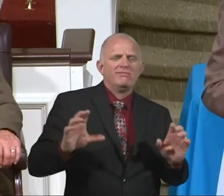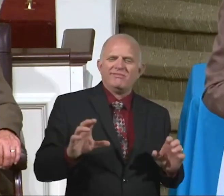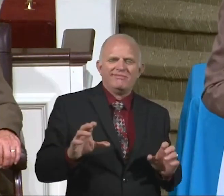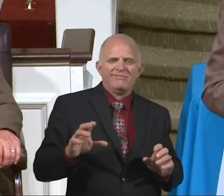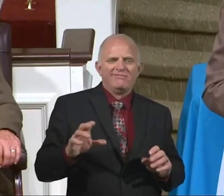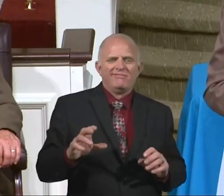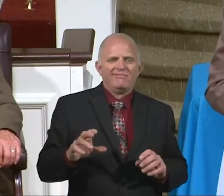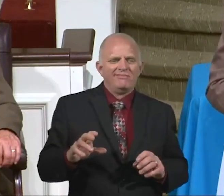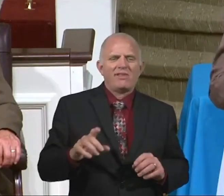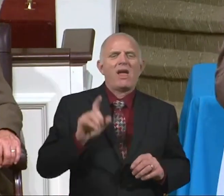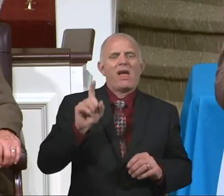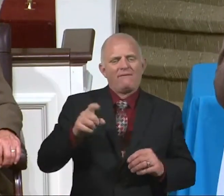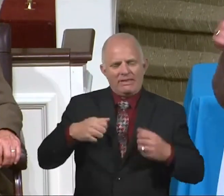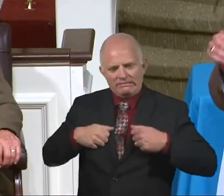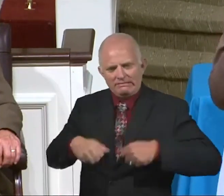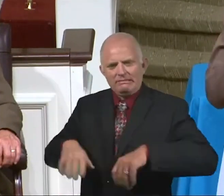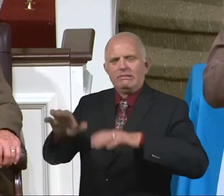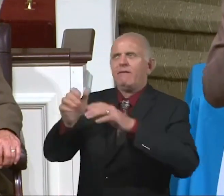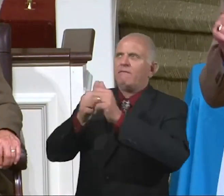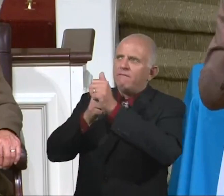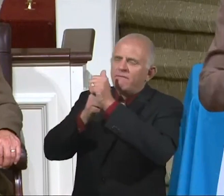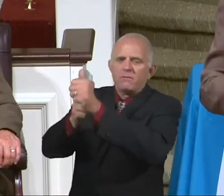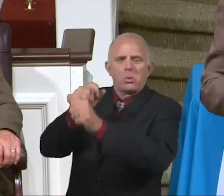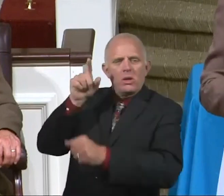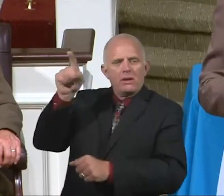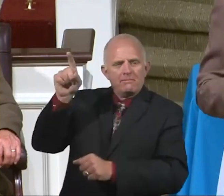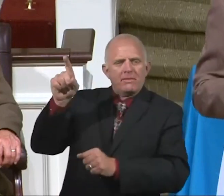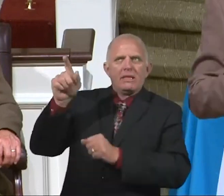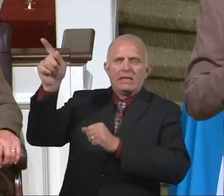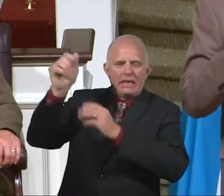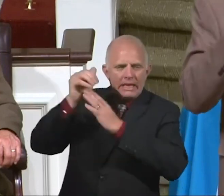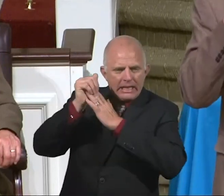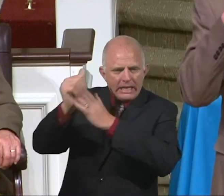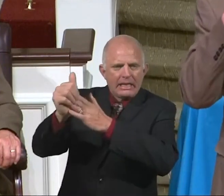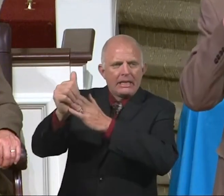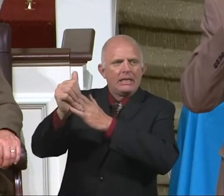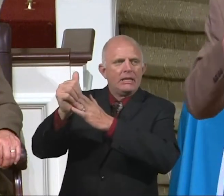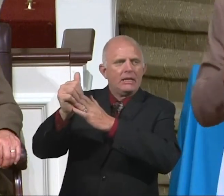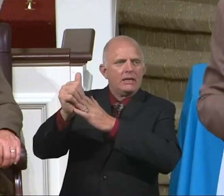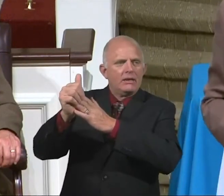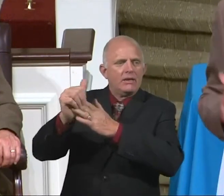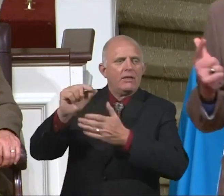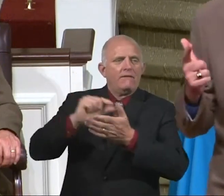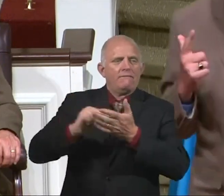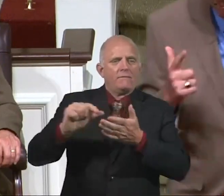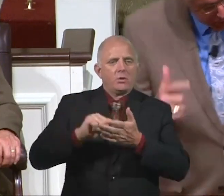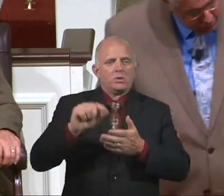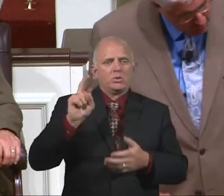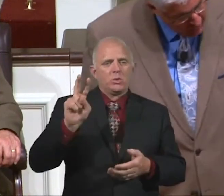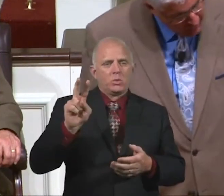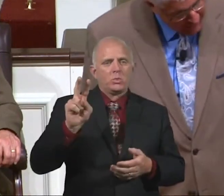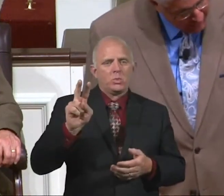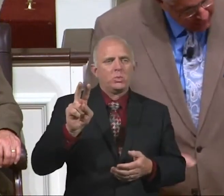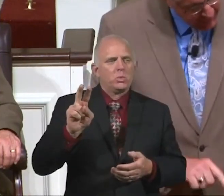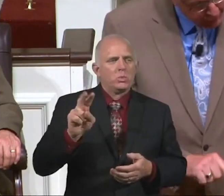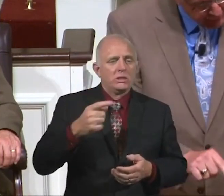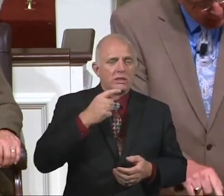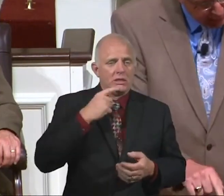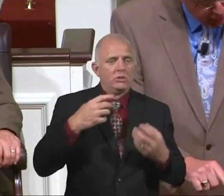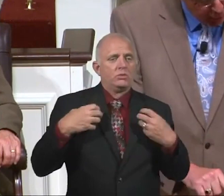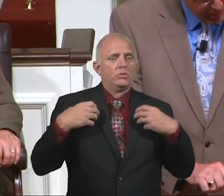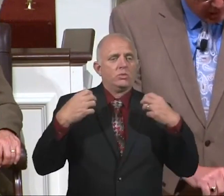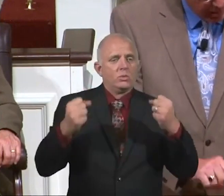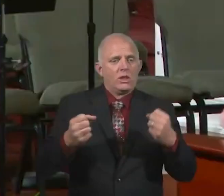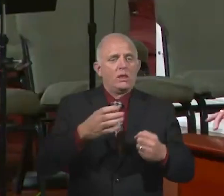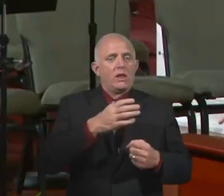you. So I want you to be strong in the grace that's in Christ Jesus. Verse number two, he says, here's his strength. Number two, and the things